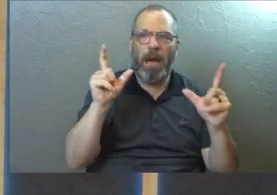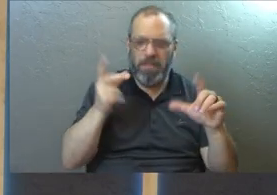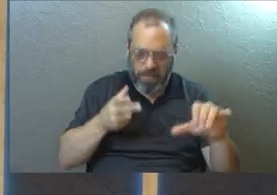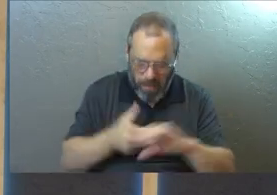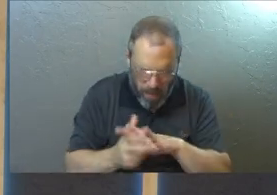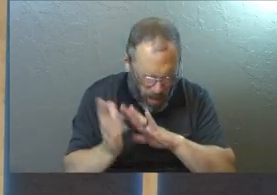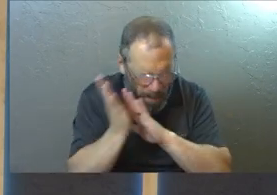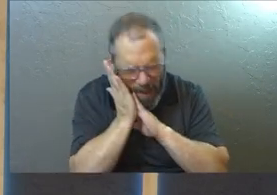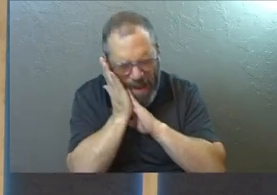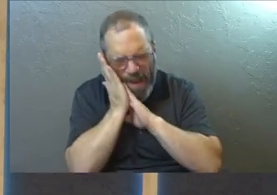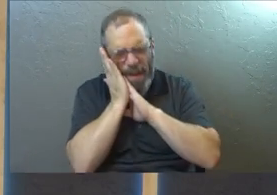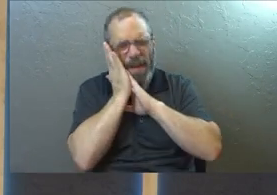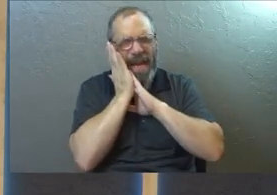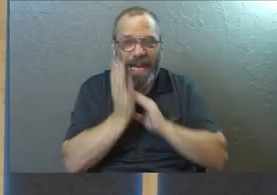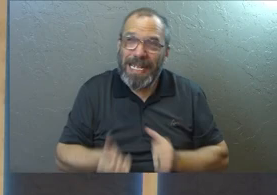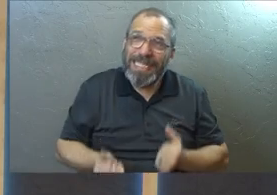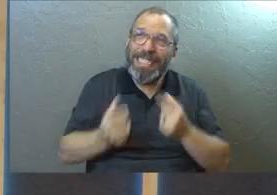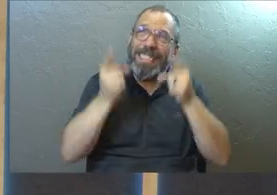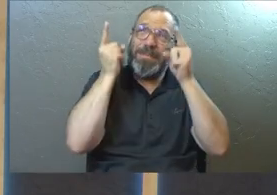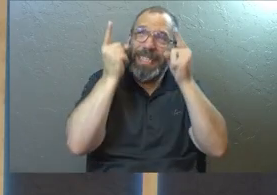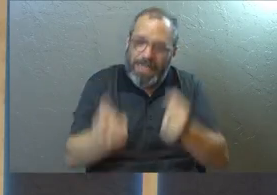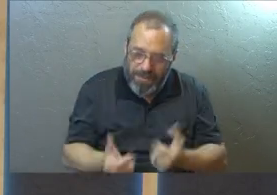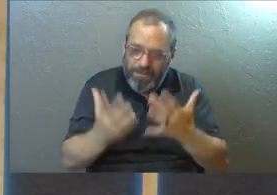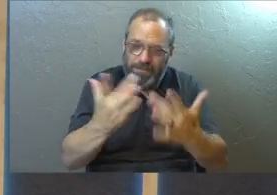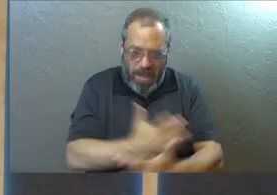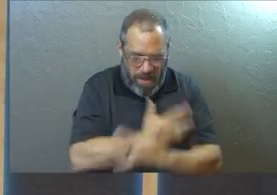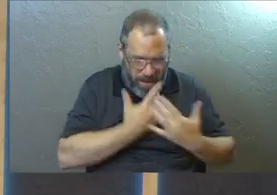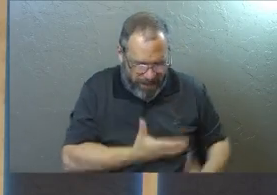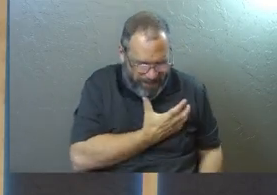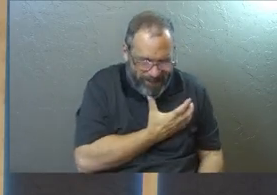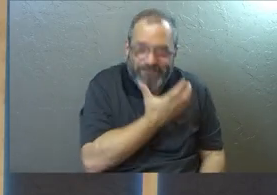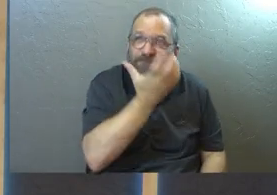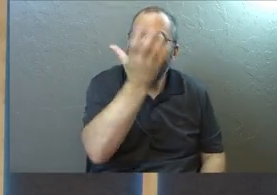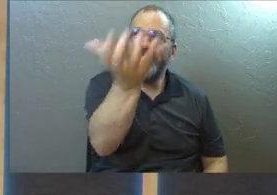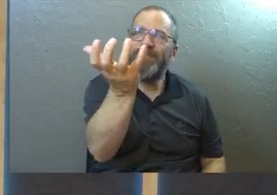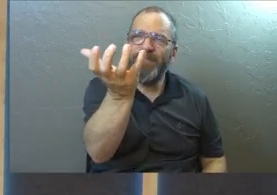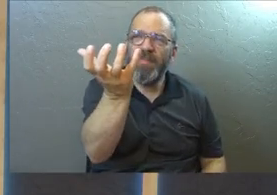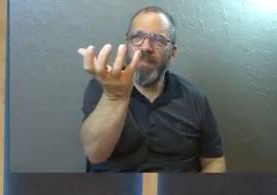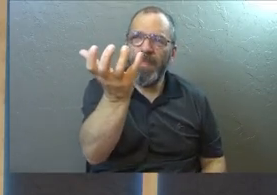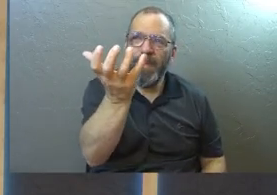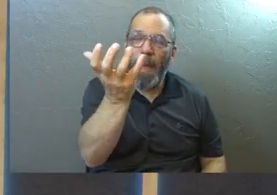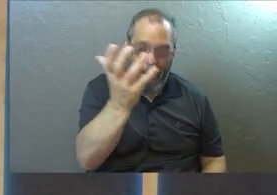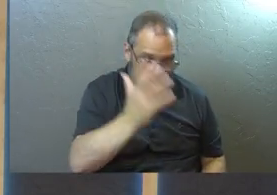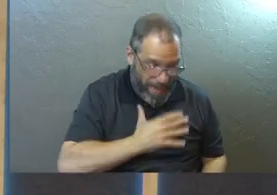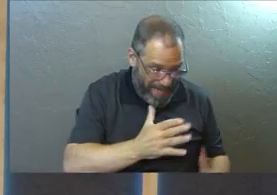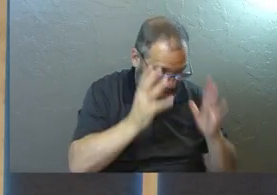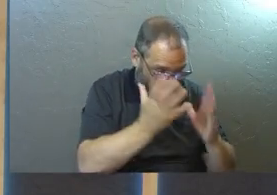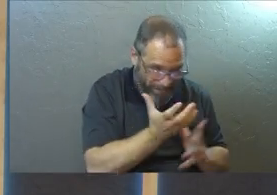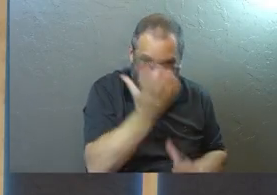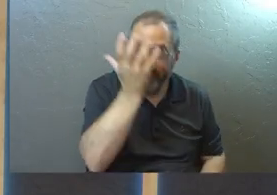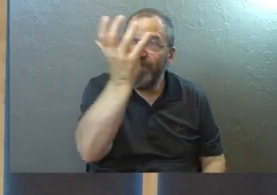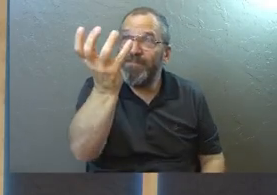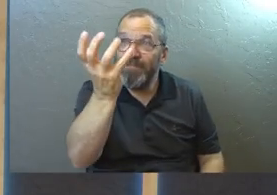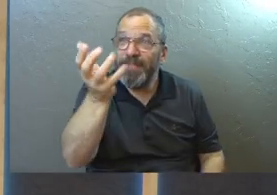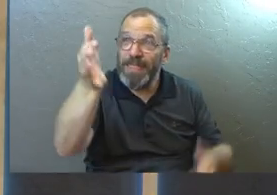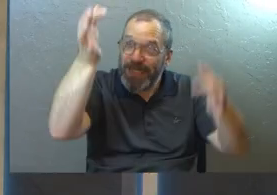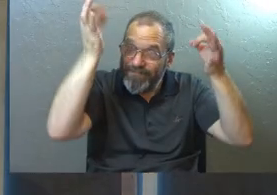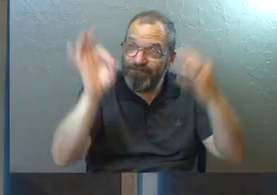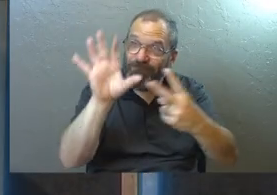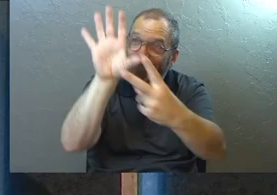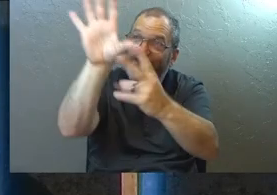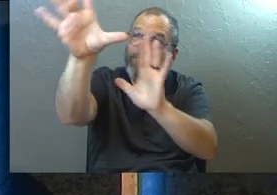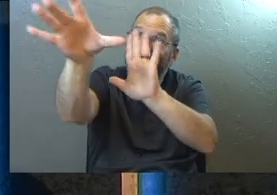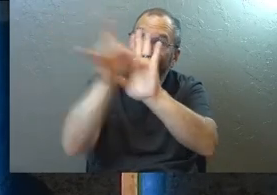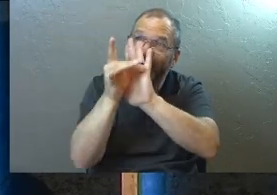to go to bed and I'm going to give him my heart. Give him my attention. I'm going to choose him